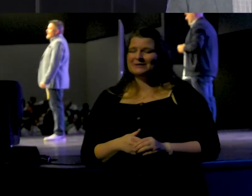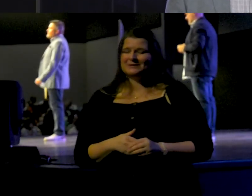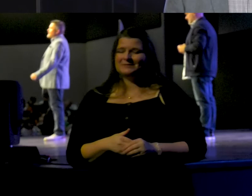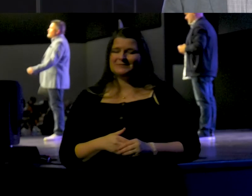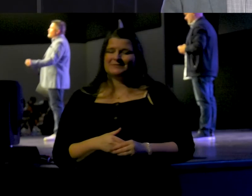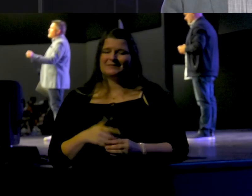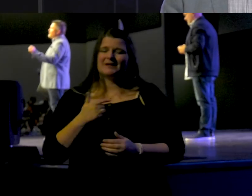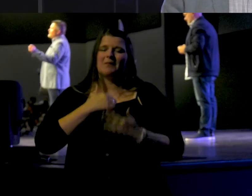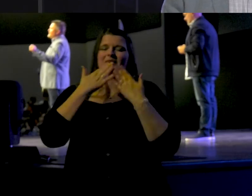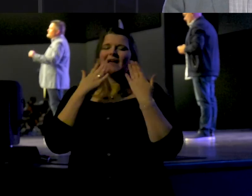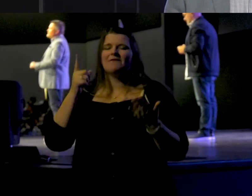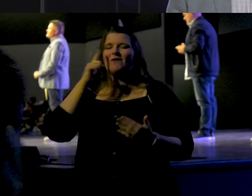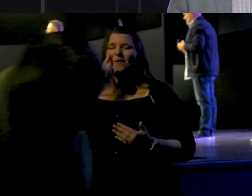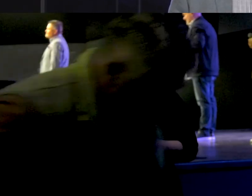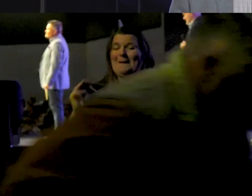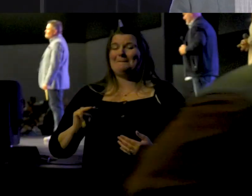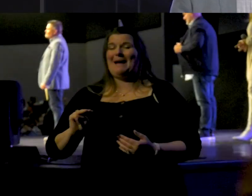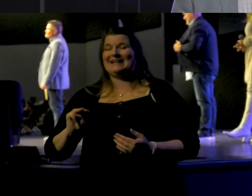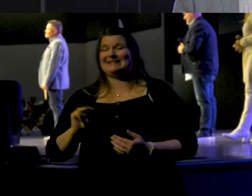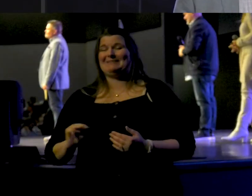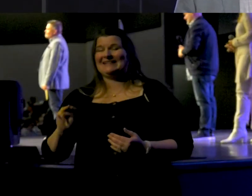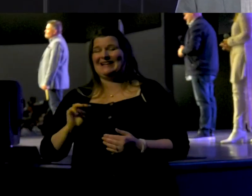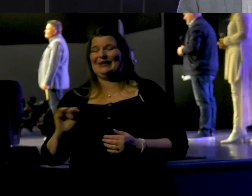But I'm thankful for Monday too.